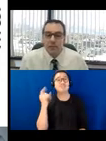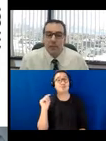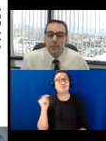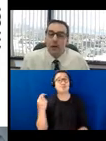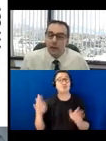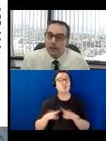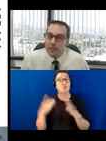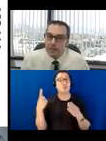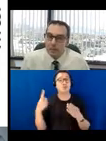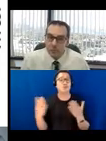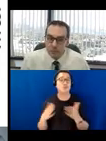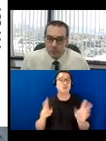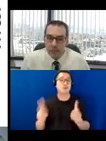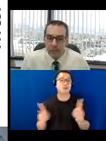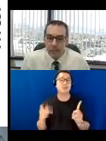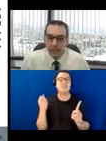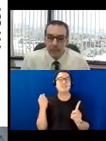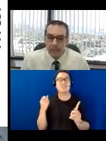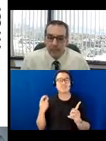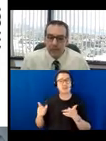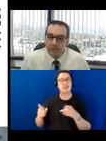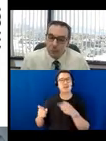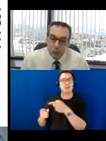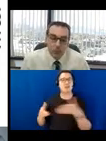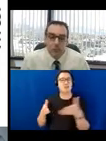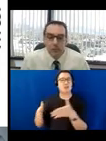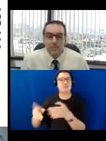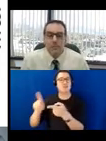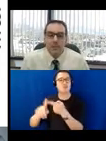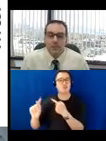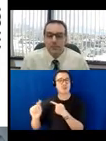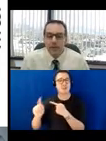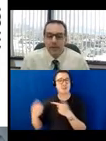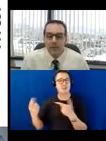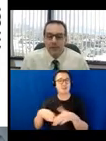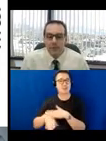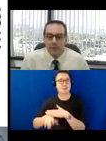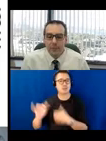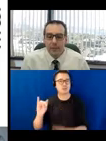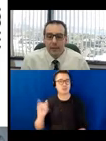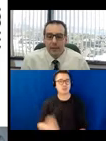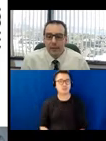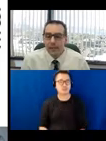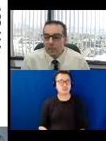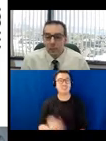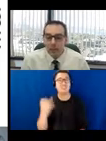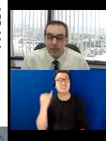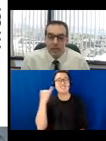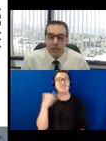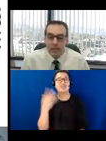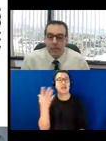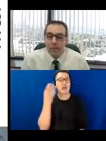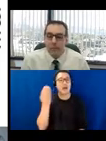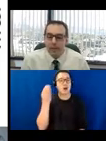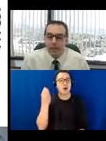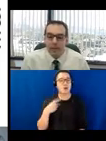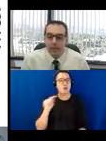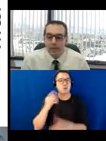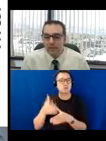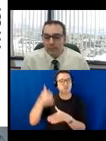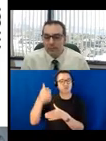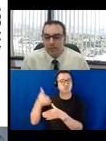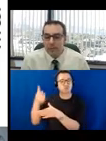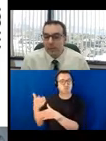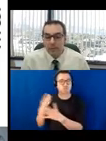restrooms would need to be on an accessible route as well. If portable toilets are being provided, then each location they are provided,